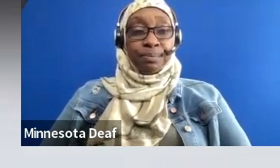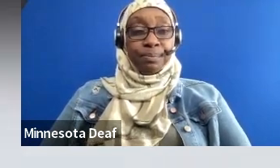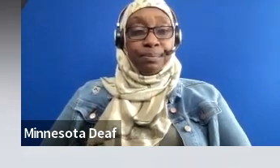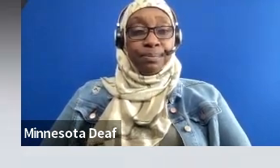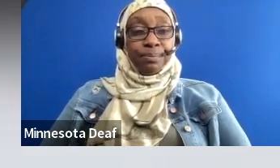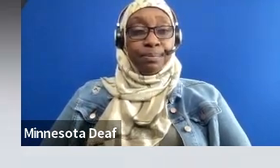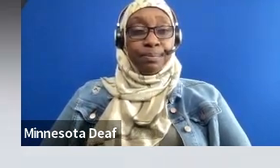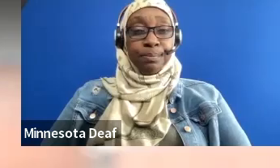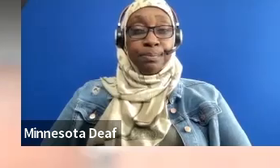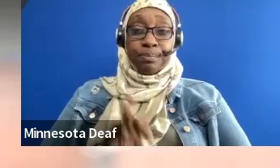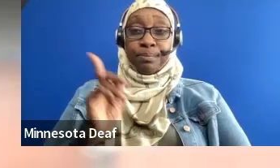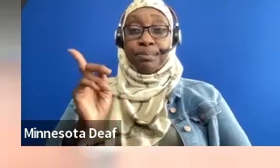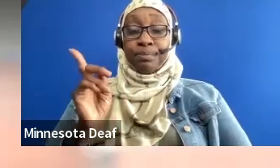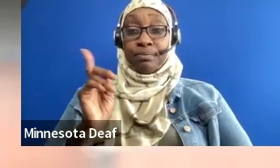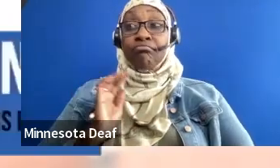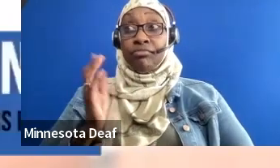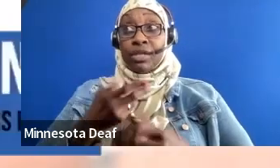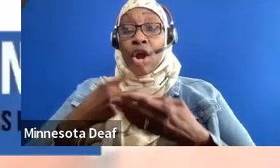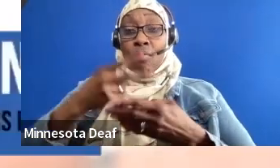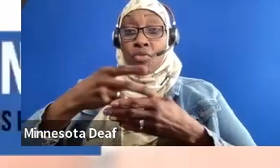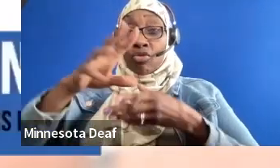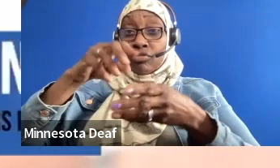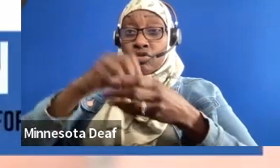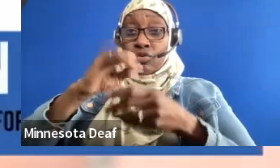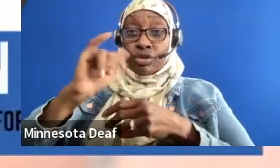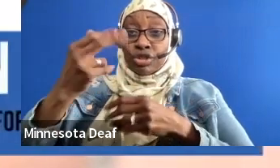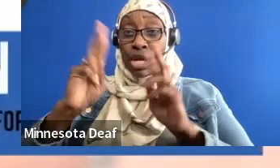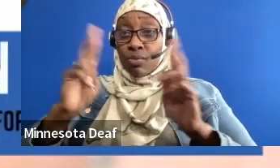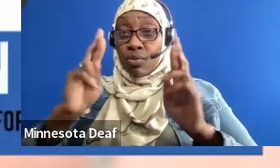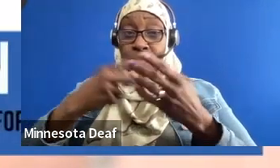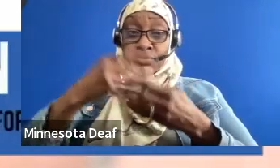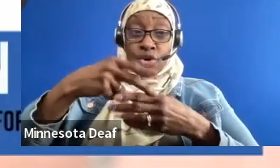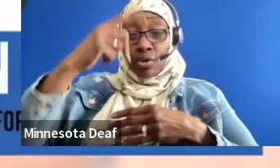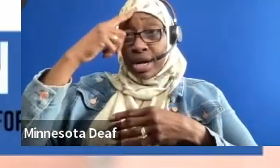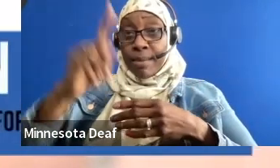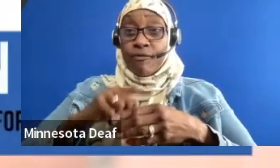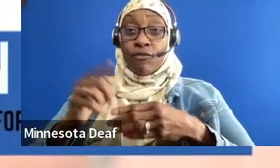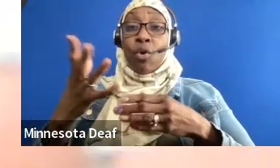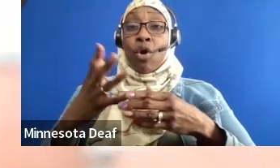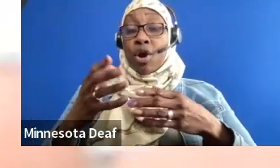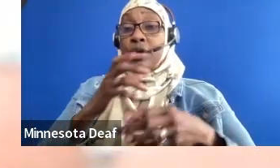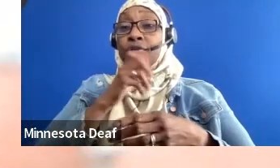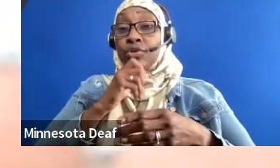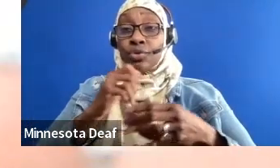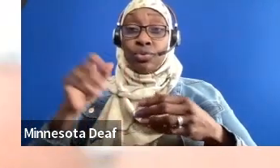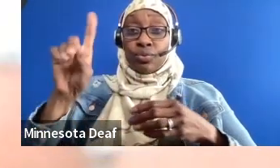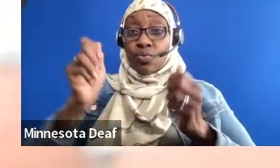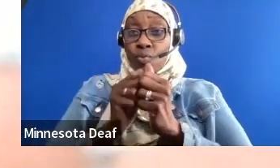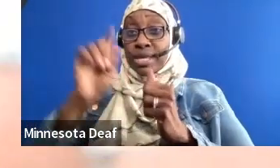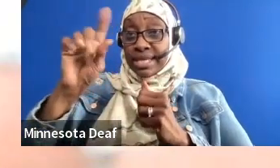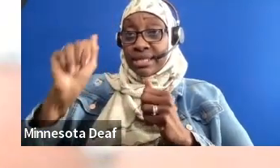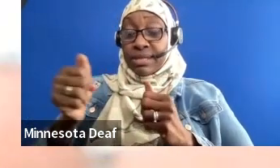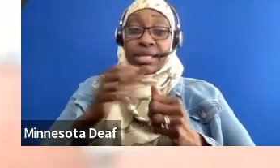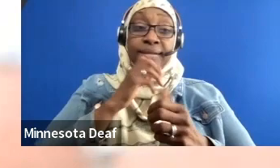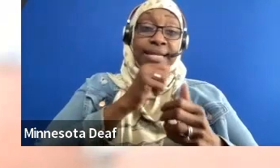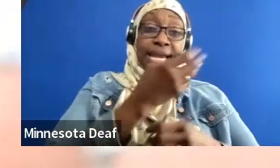Our program is an inclusive job readiness program for transition age youth with disabilities. We're preparing them for employment, post-secondary education, and